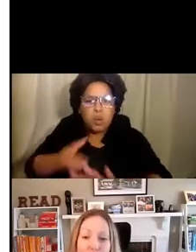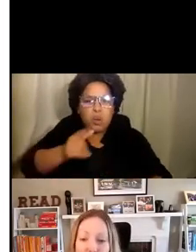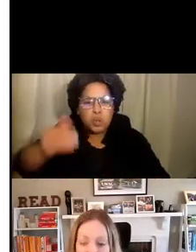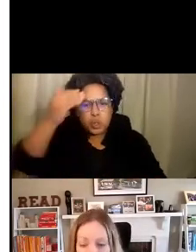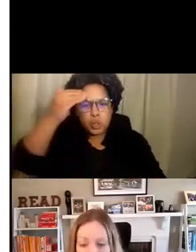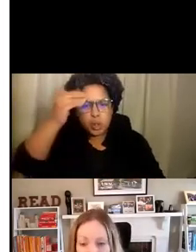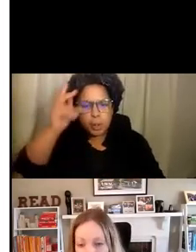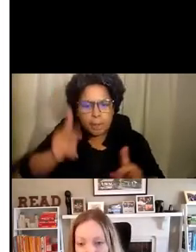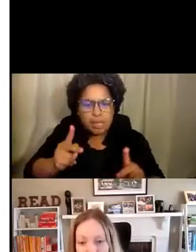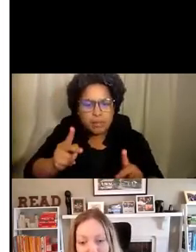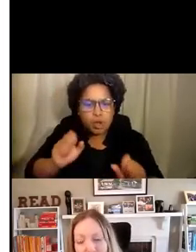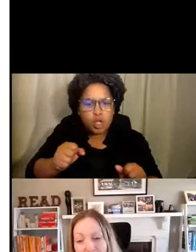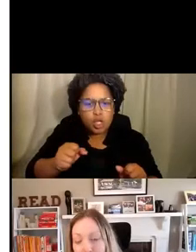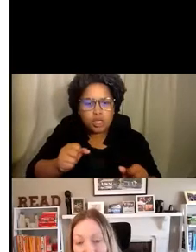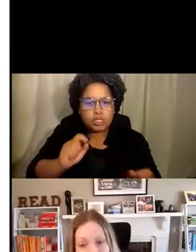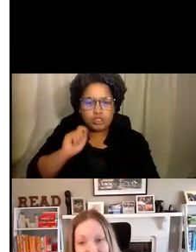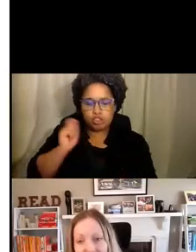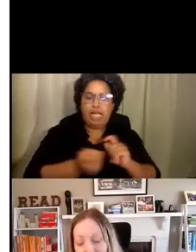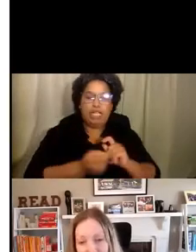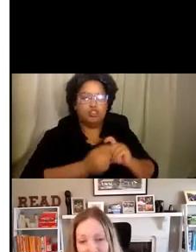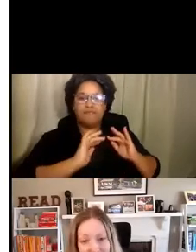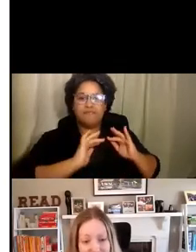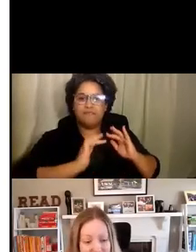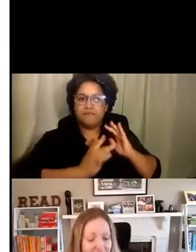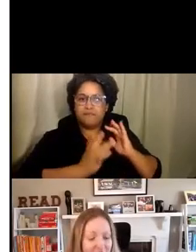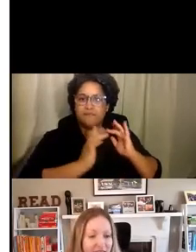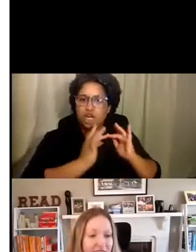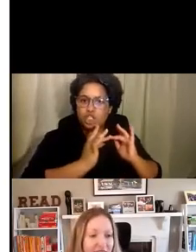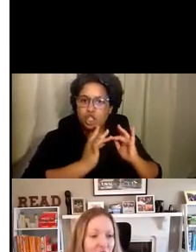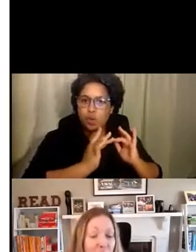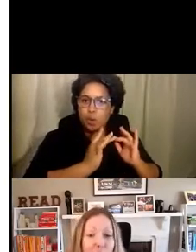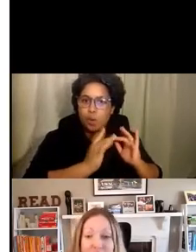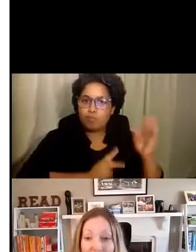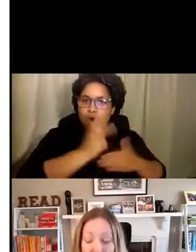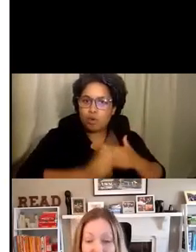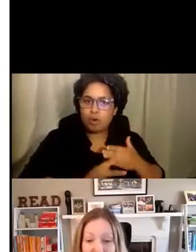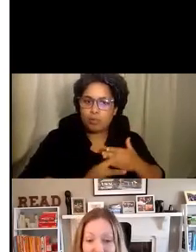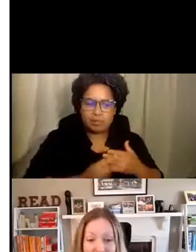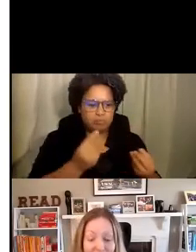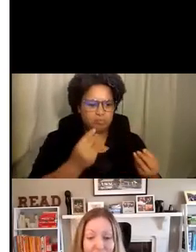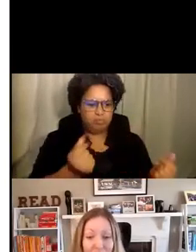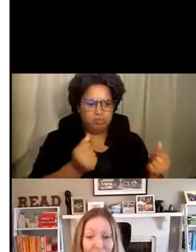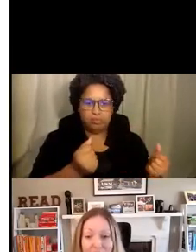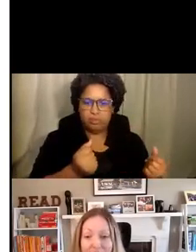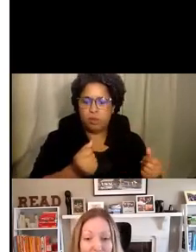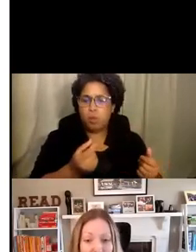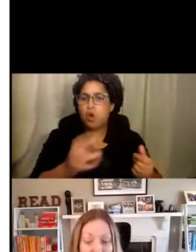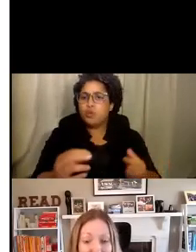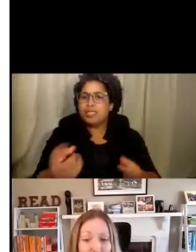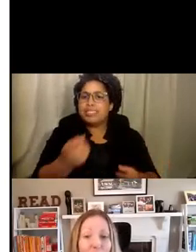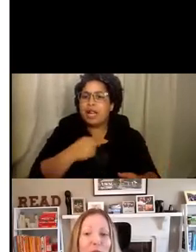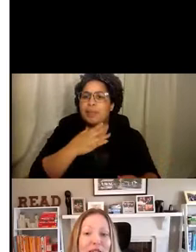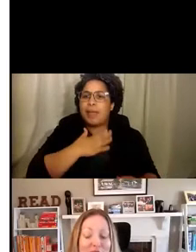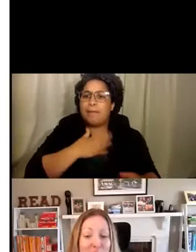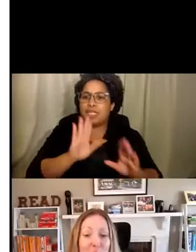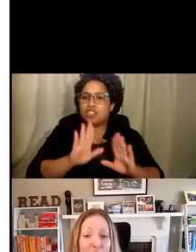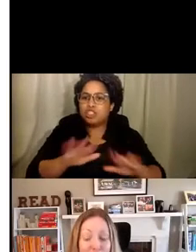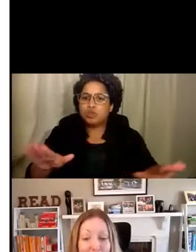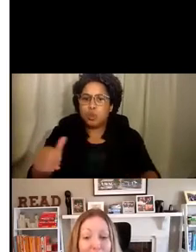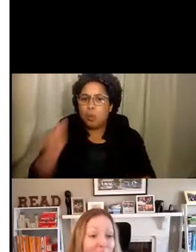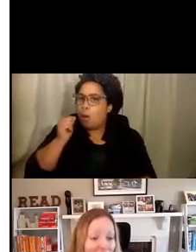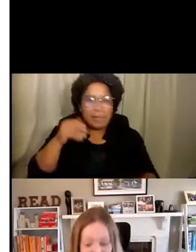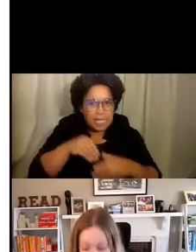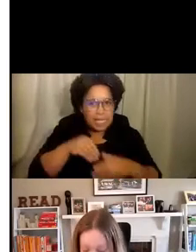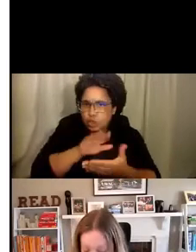to virtual programming practically overnight, that you could tell me that my children won't be in